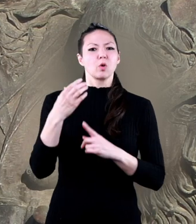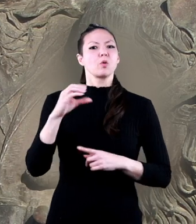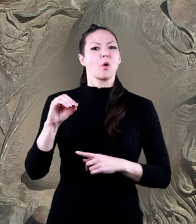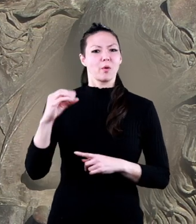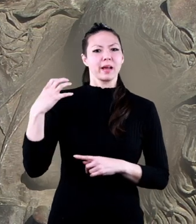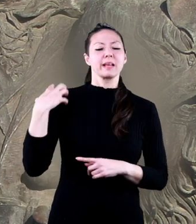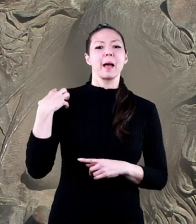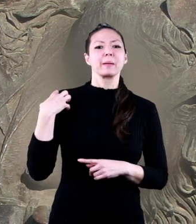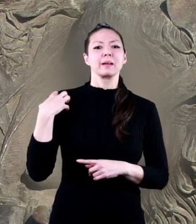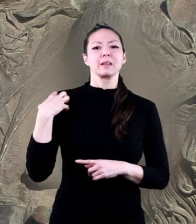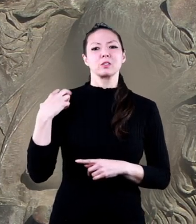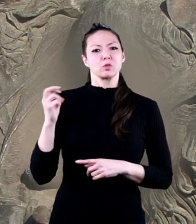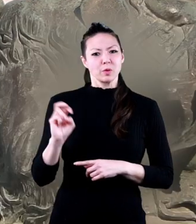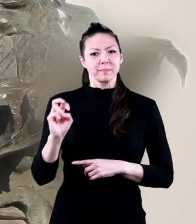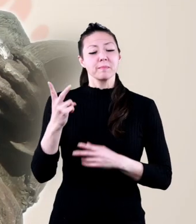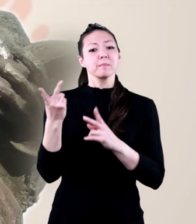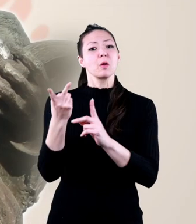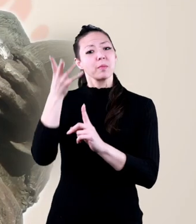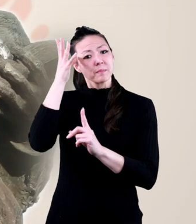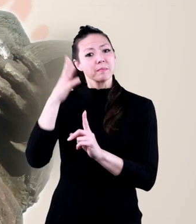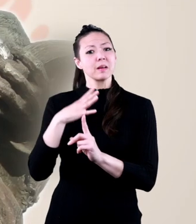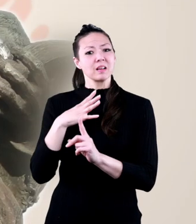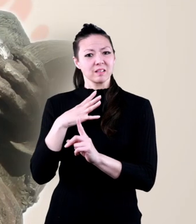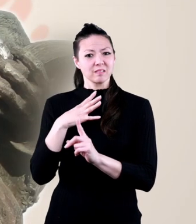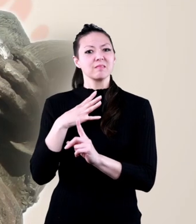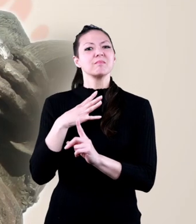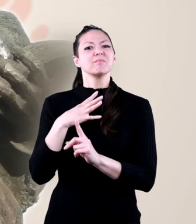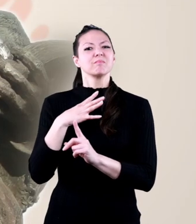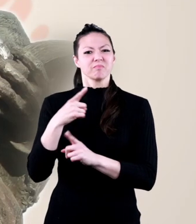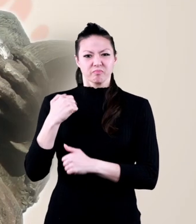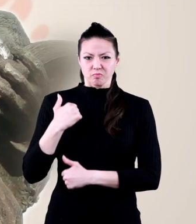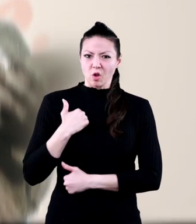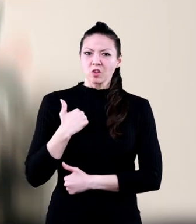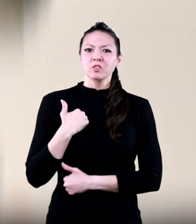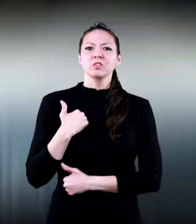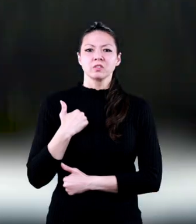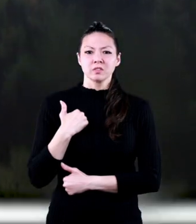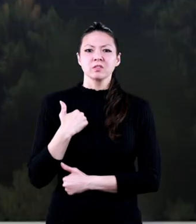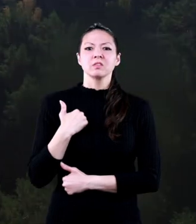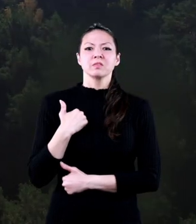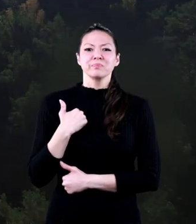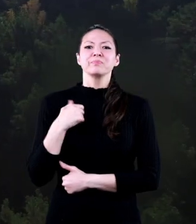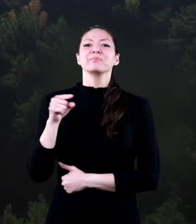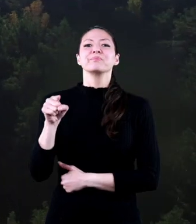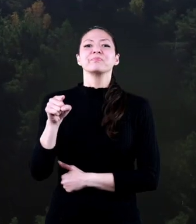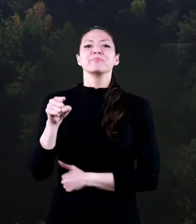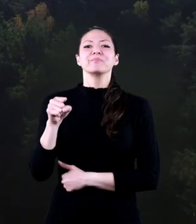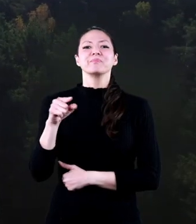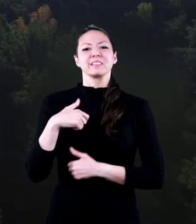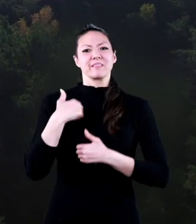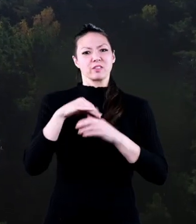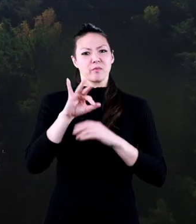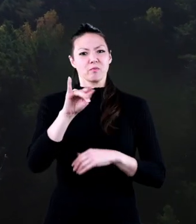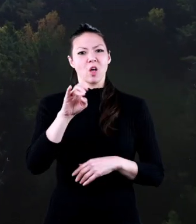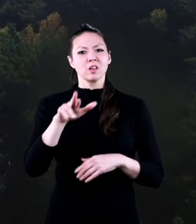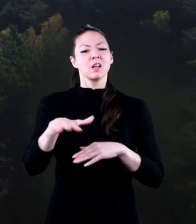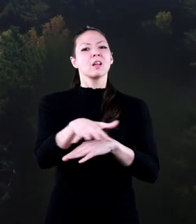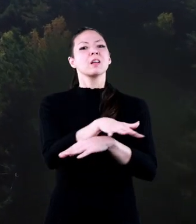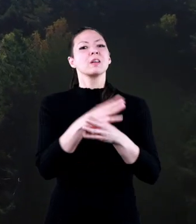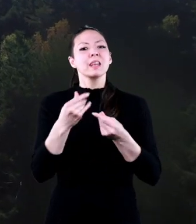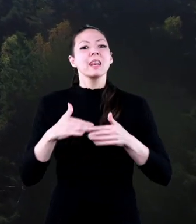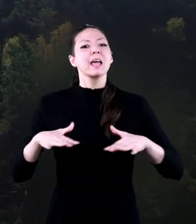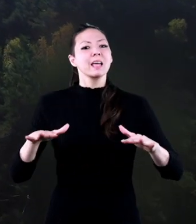as co-captain of the trip. Both men were seasoned frontiersmen, meaning that they had lived on the frontier,